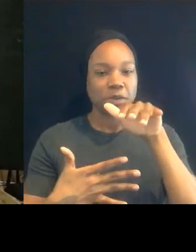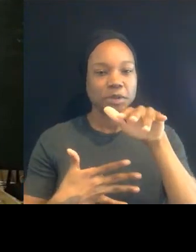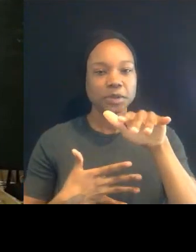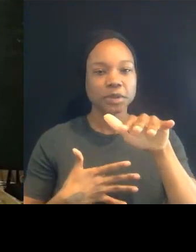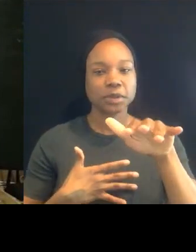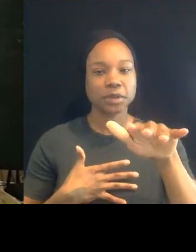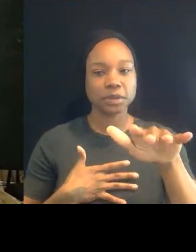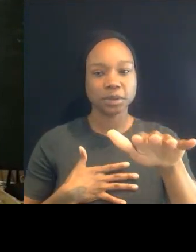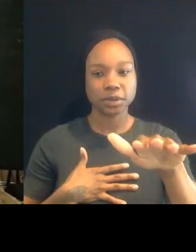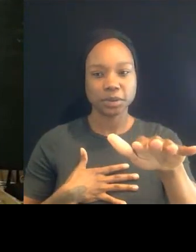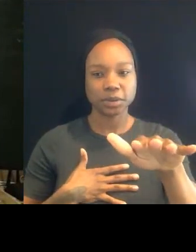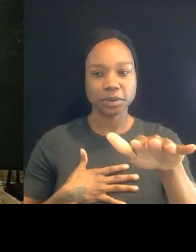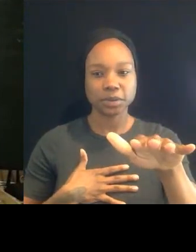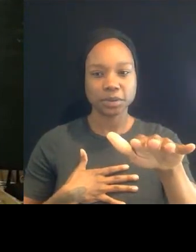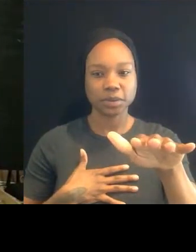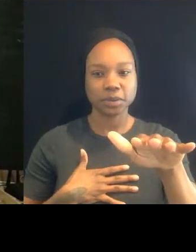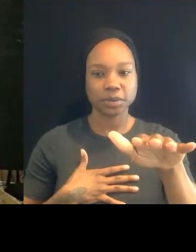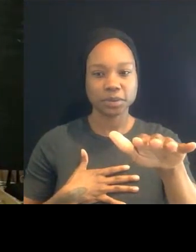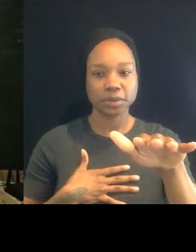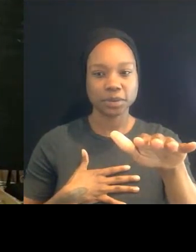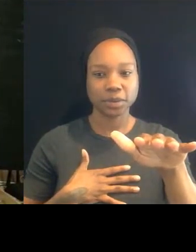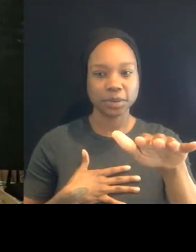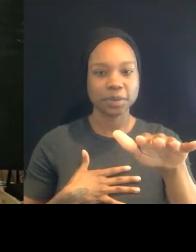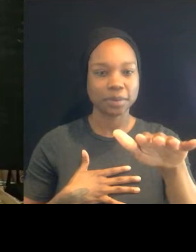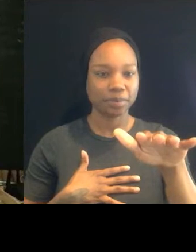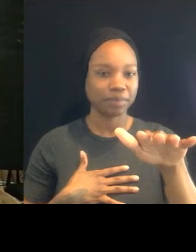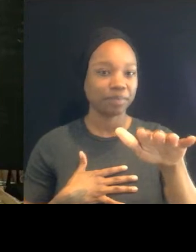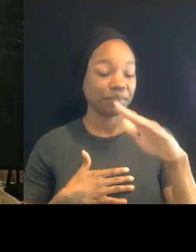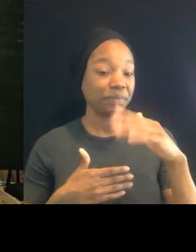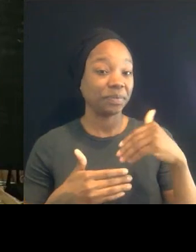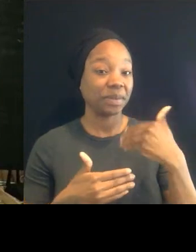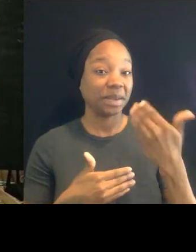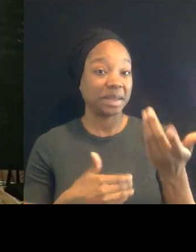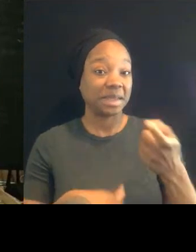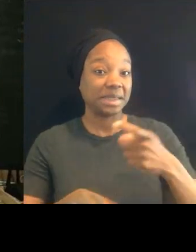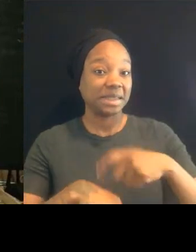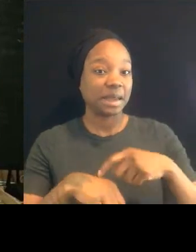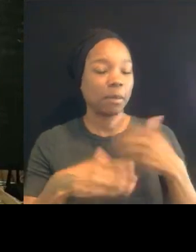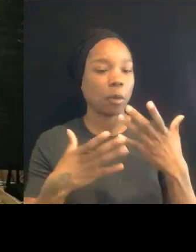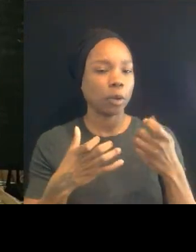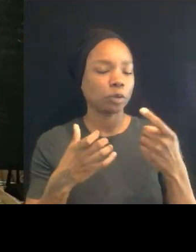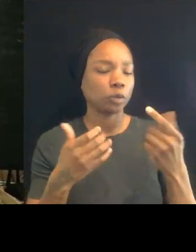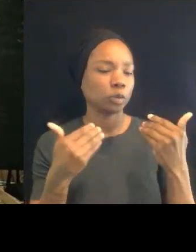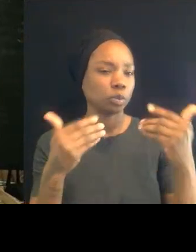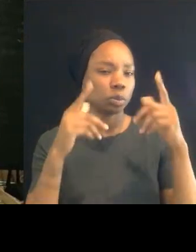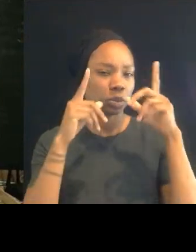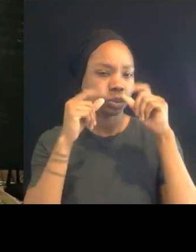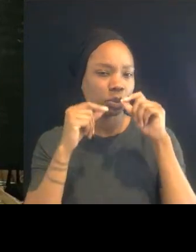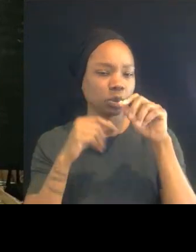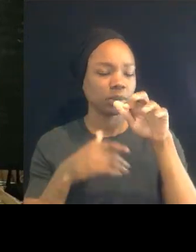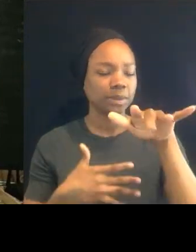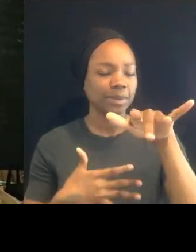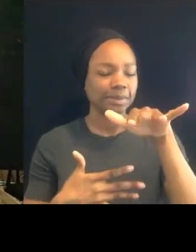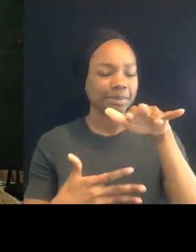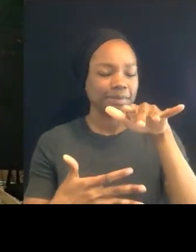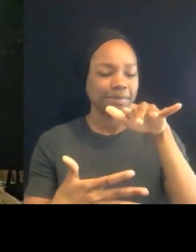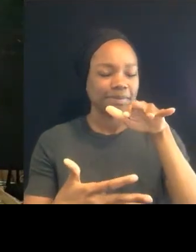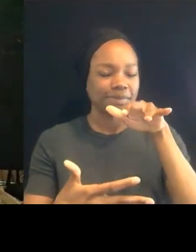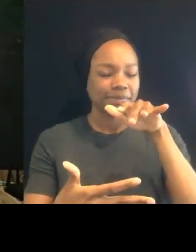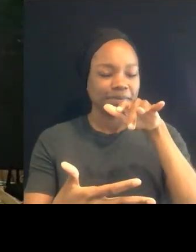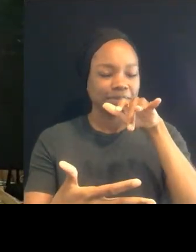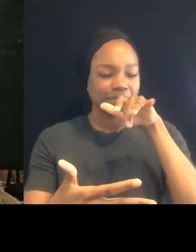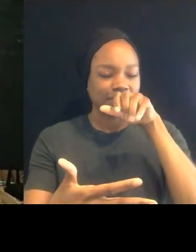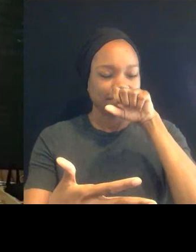And on that next inhale, I invite you to close your eyes and exhale again.